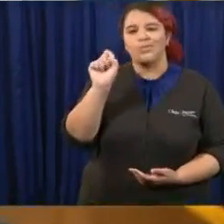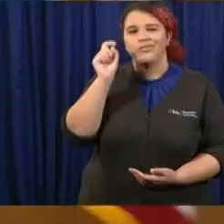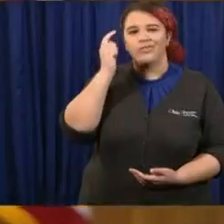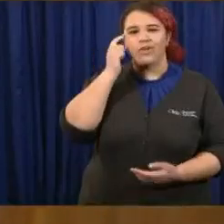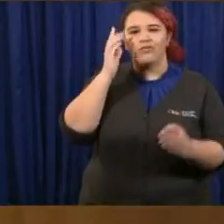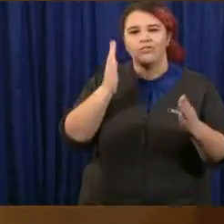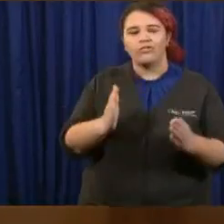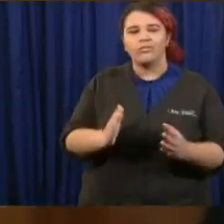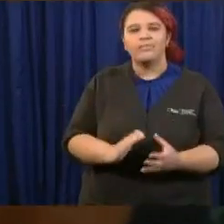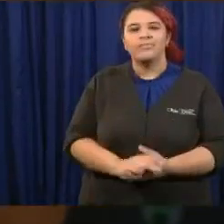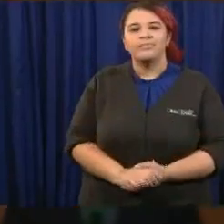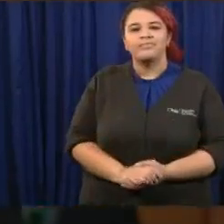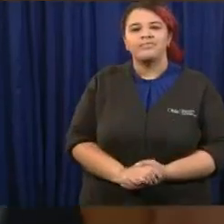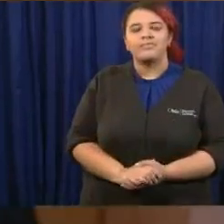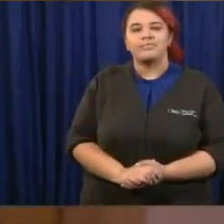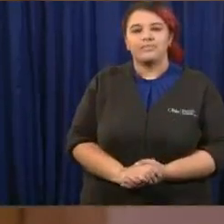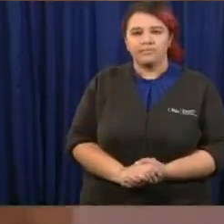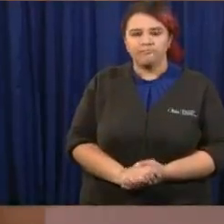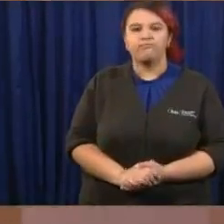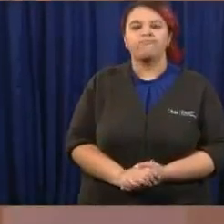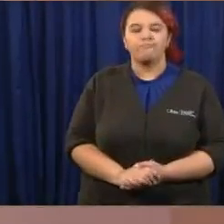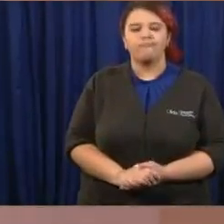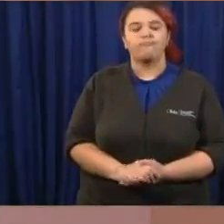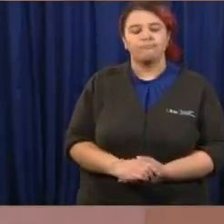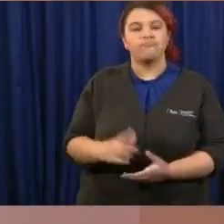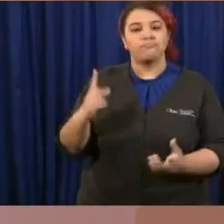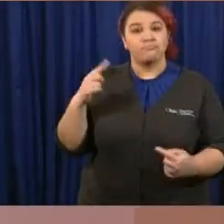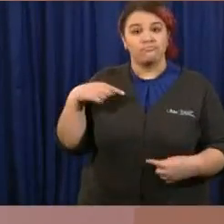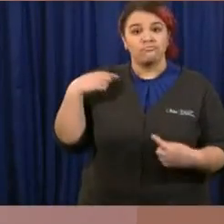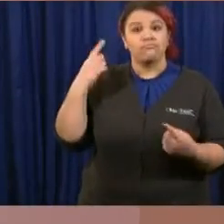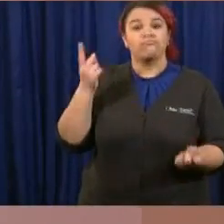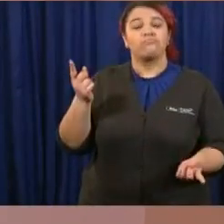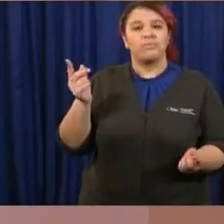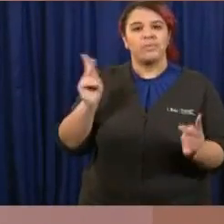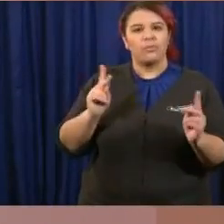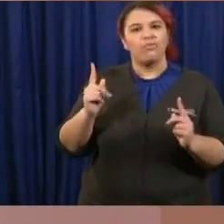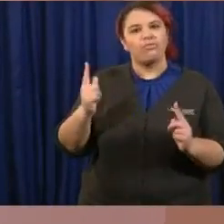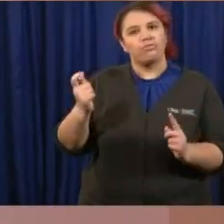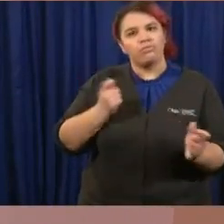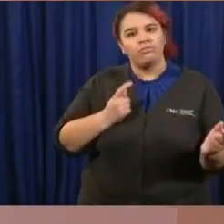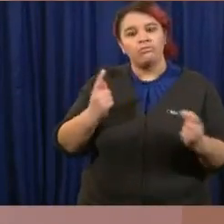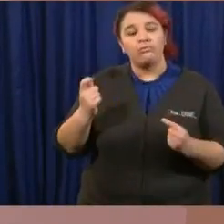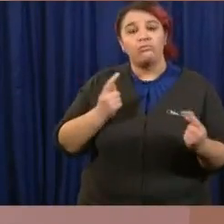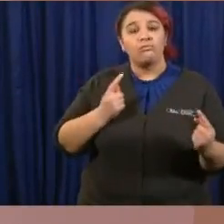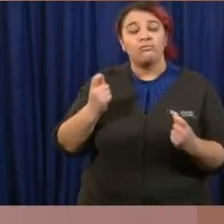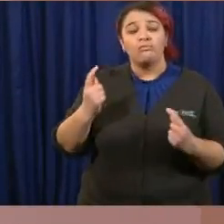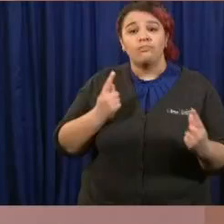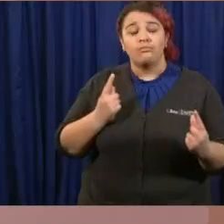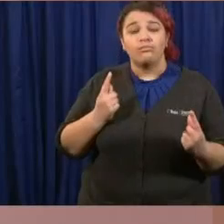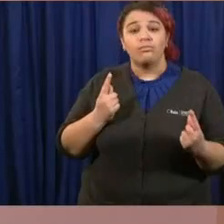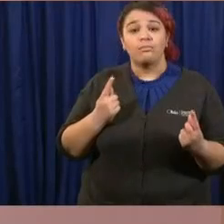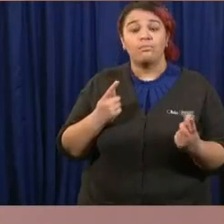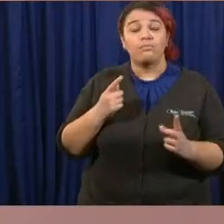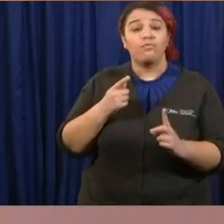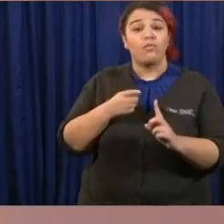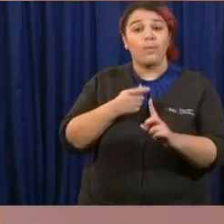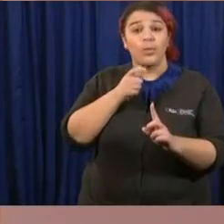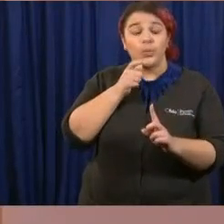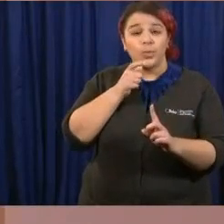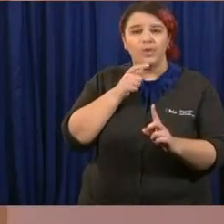Lieutenant Governor Husted, we've been getting a lot of questions sent in from Ohio's essential workers,